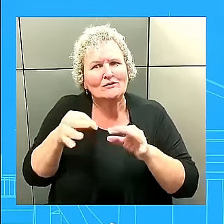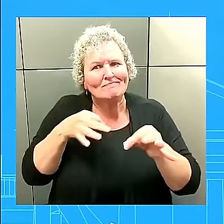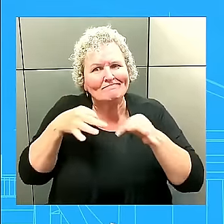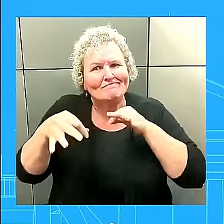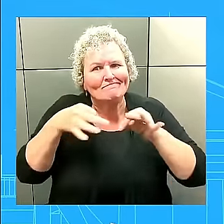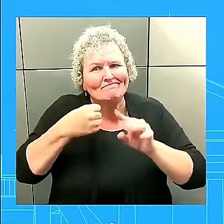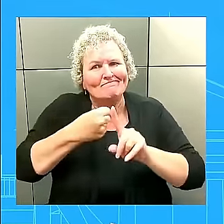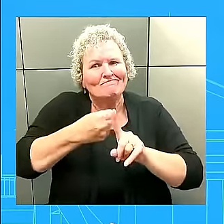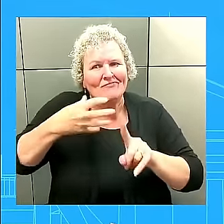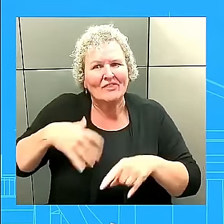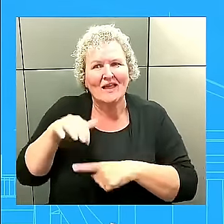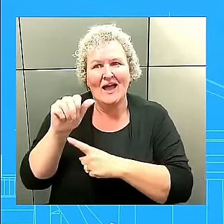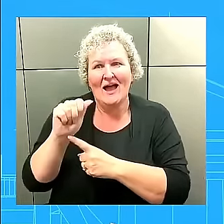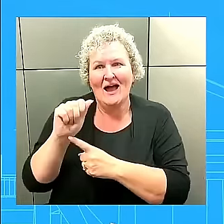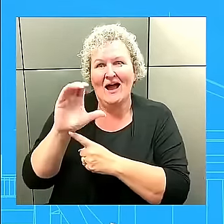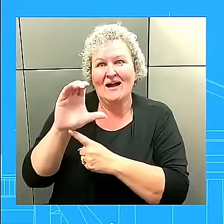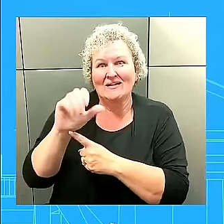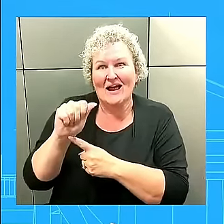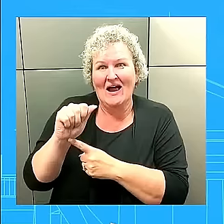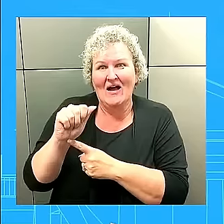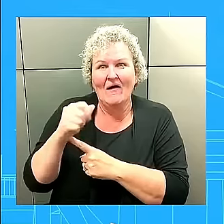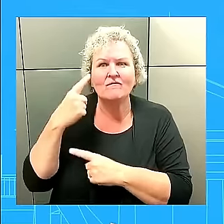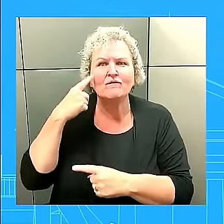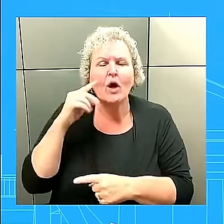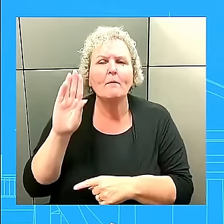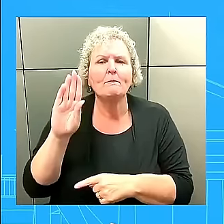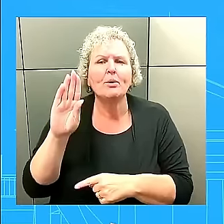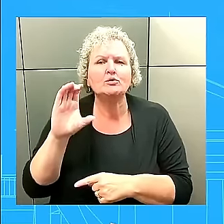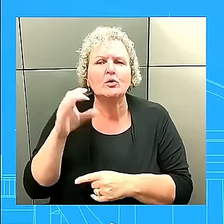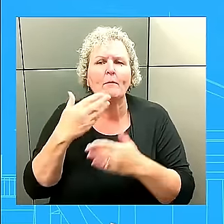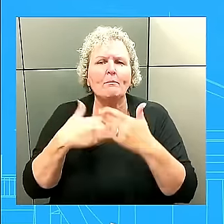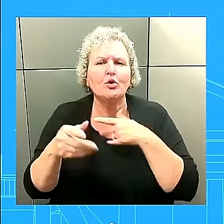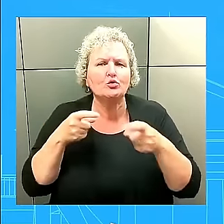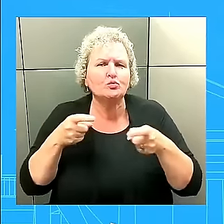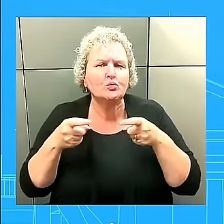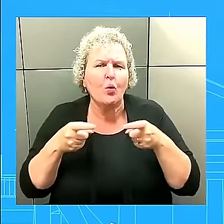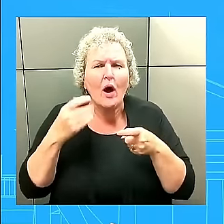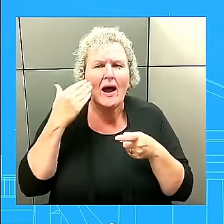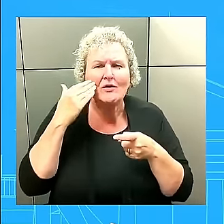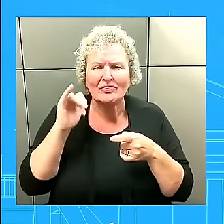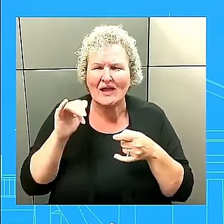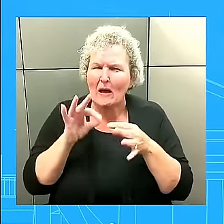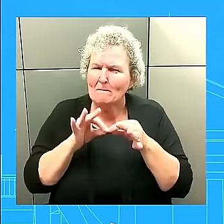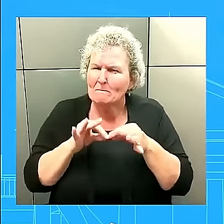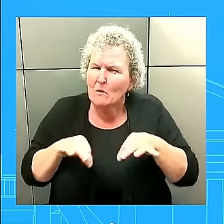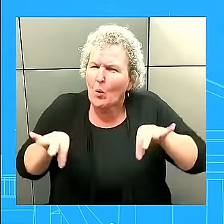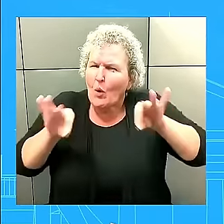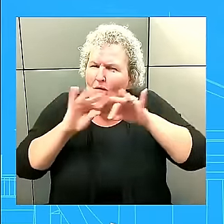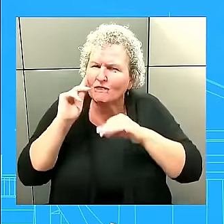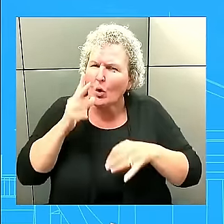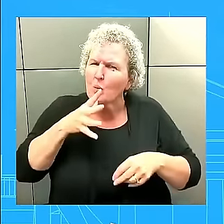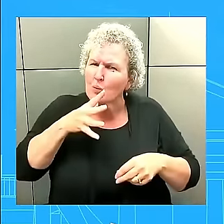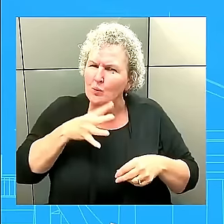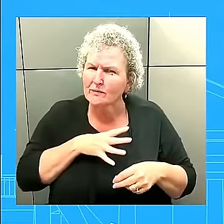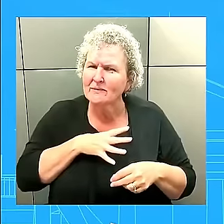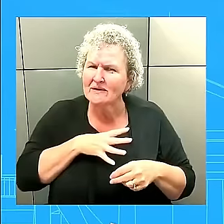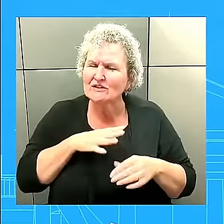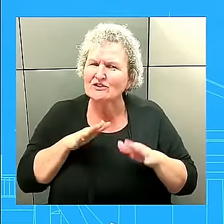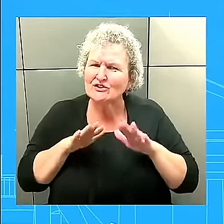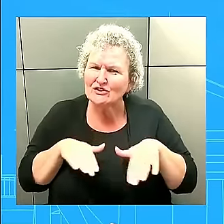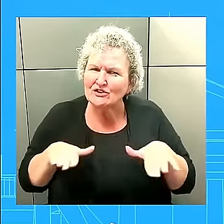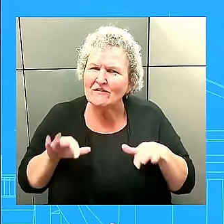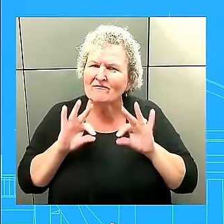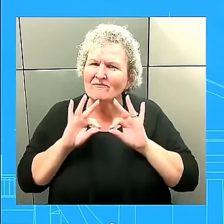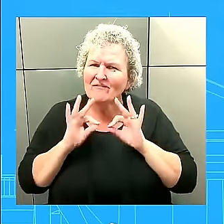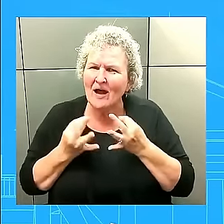how that, how important that is, uh, to women and families or, or women and Americans who are trying to make decisions on their family or how to move forward. And